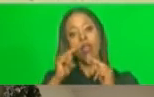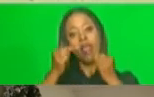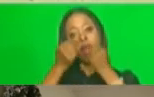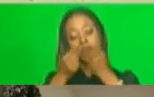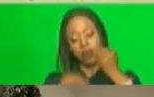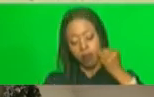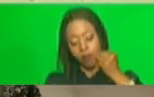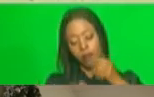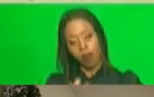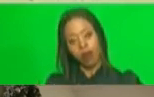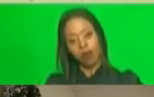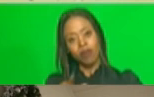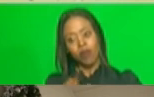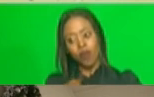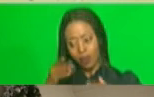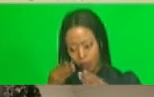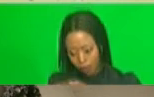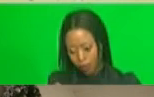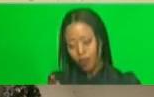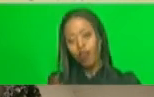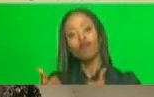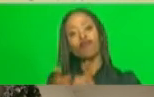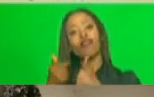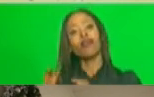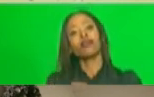provincial level to deal with this crisis.